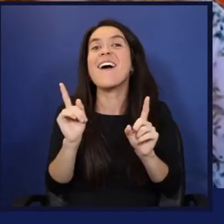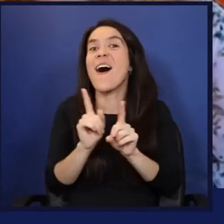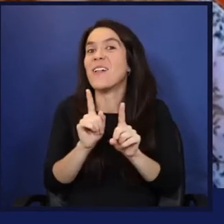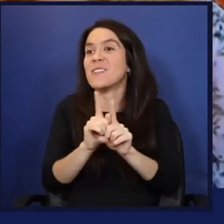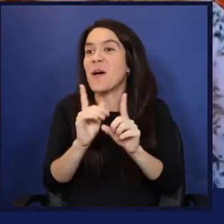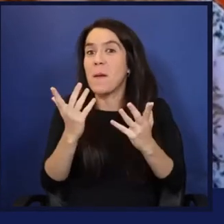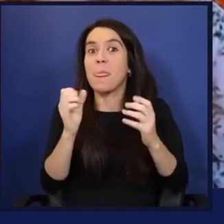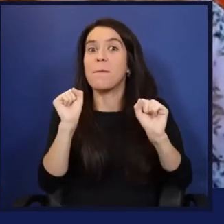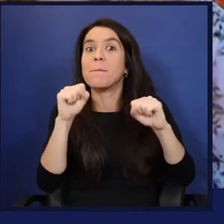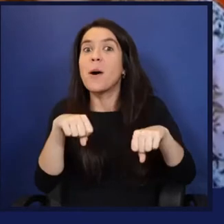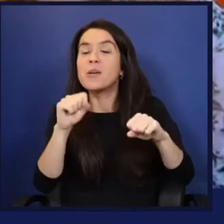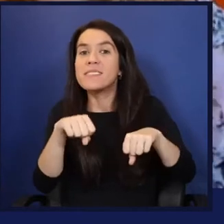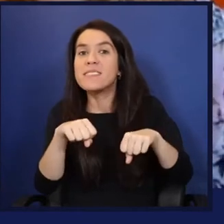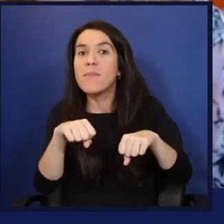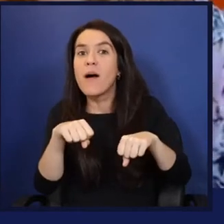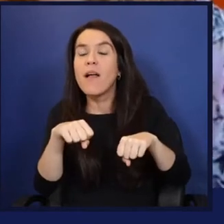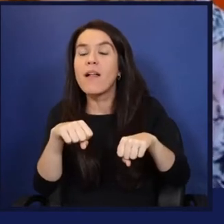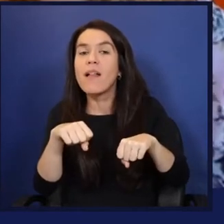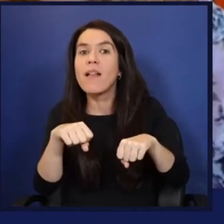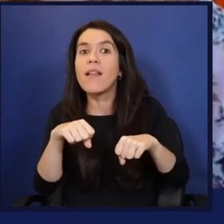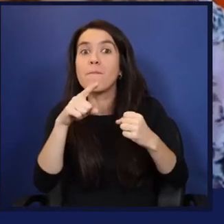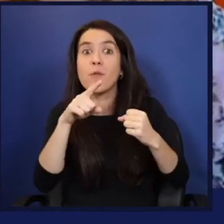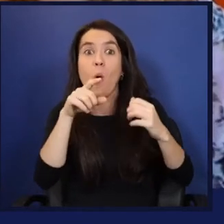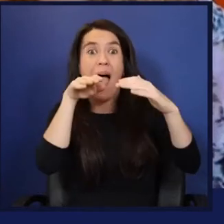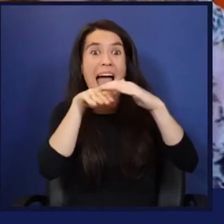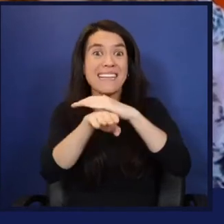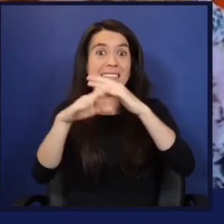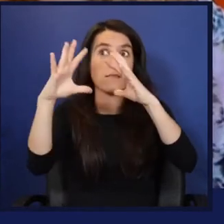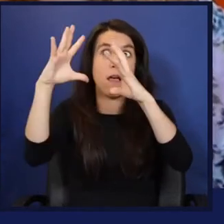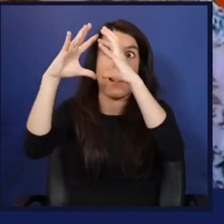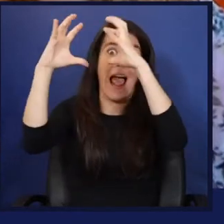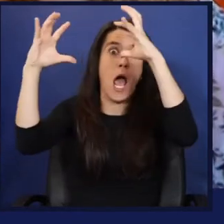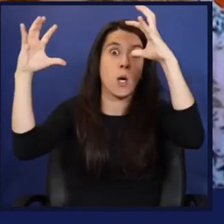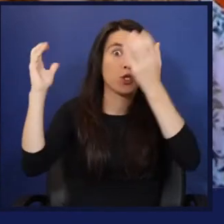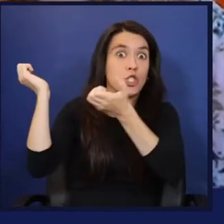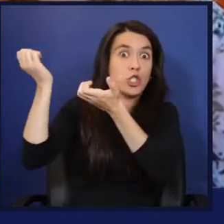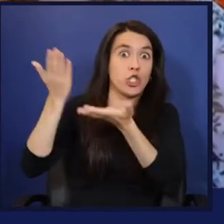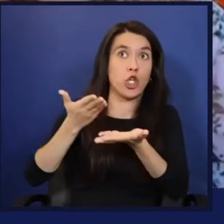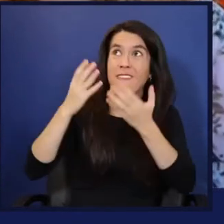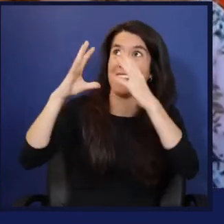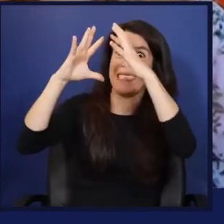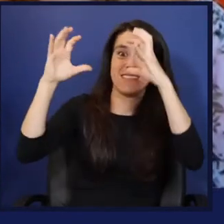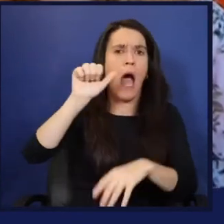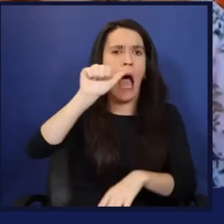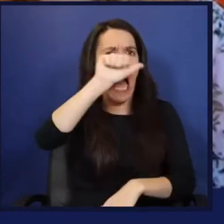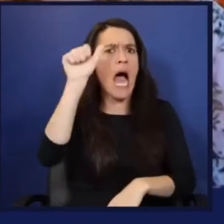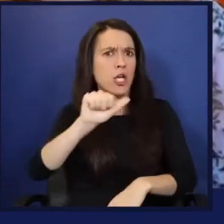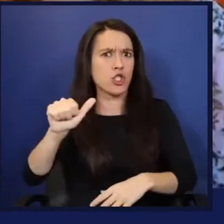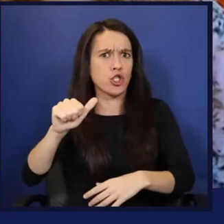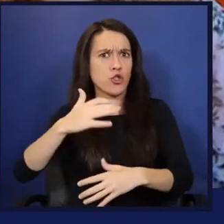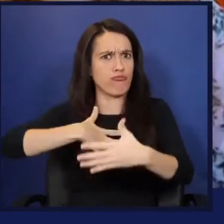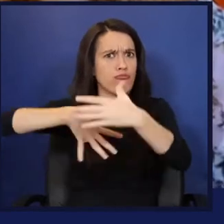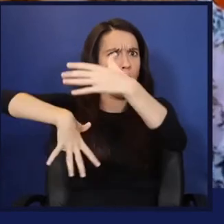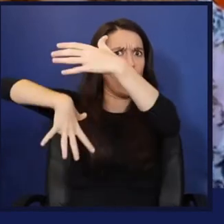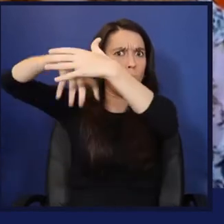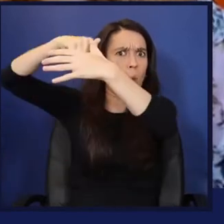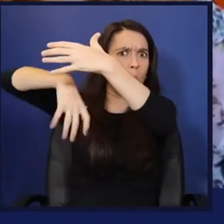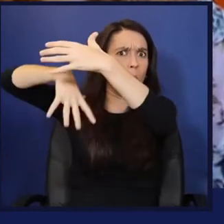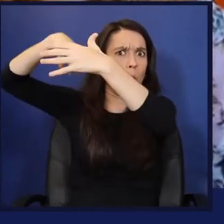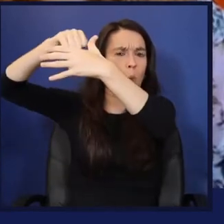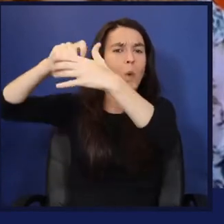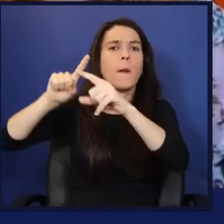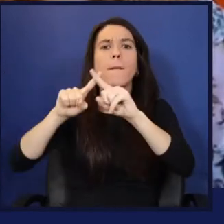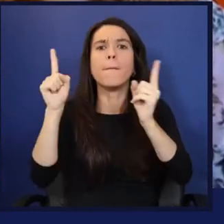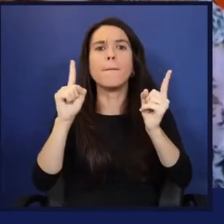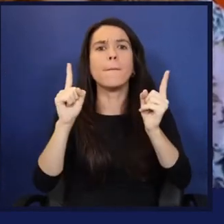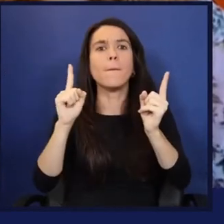to access cloud services that are hosted in Azure, that are completely on a serverless platform that